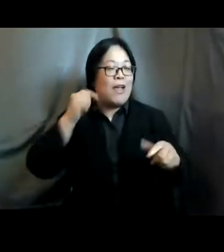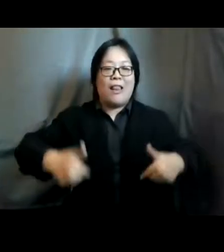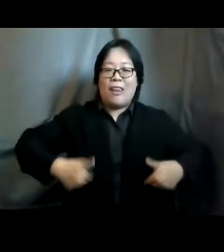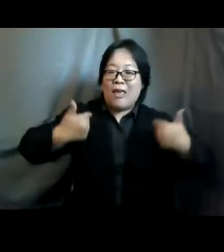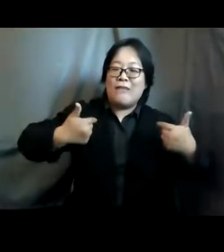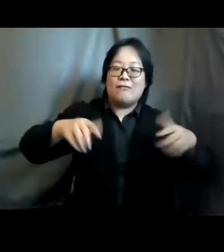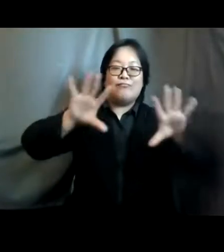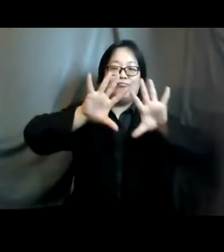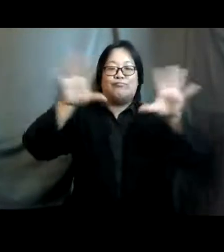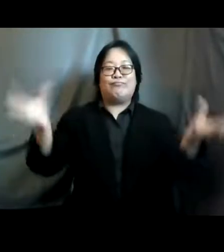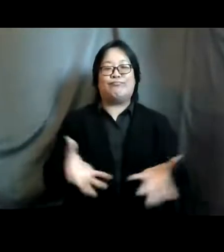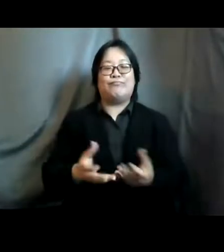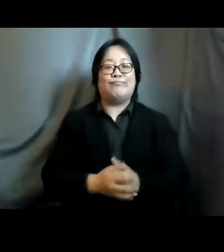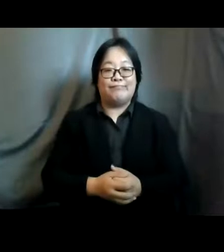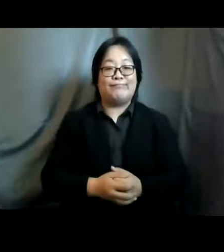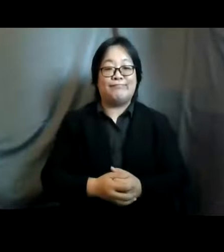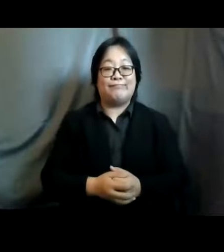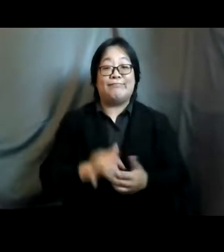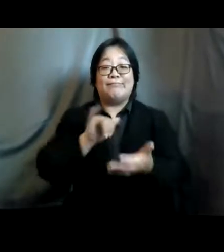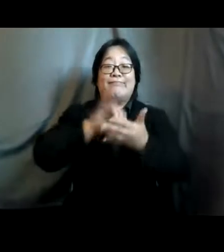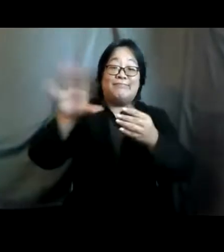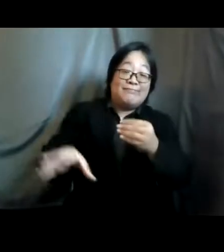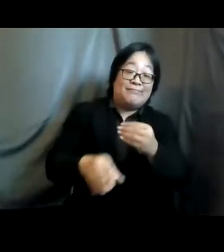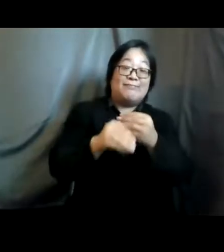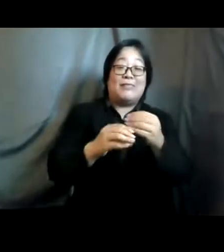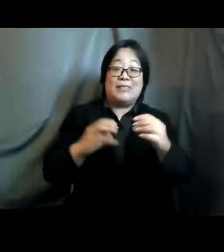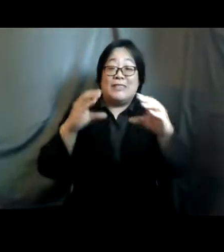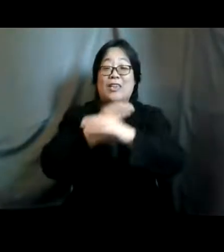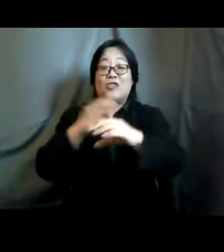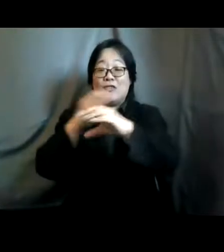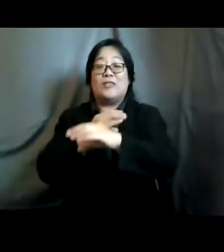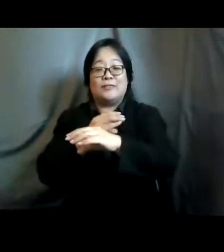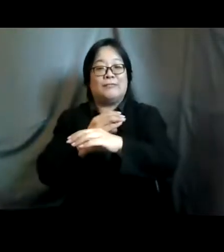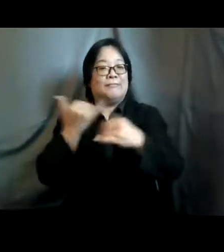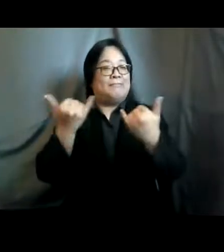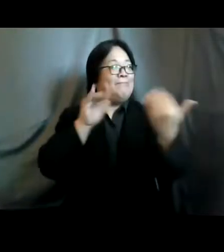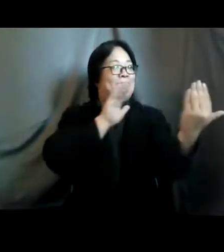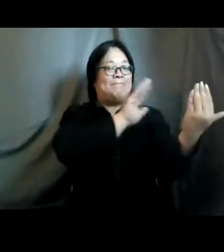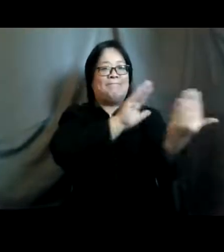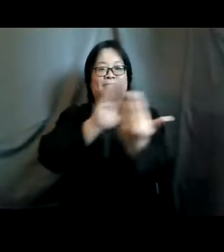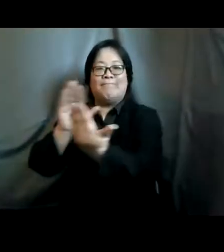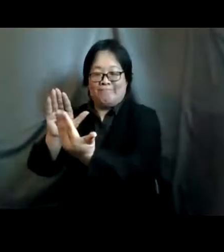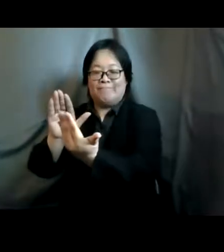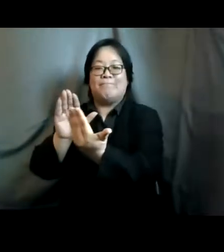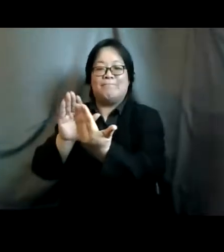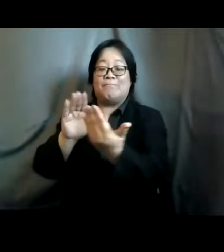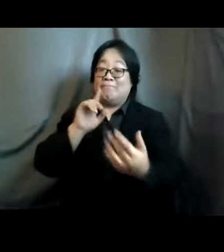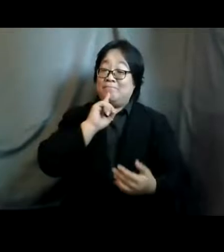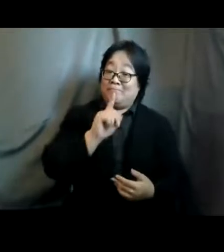and this has just added to the challenges that we have are facing today in terms of ensuring